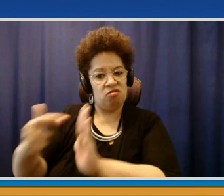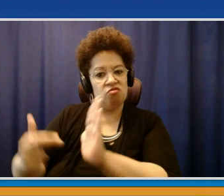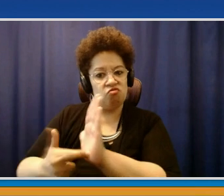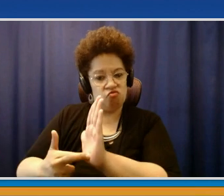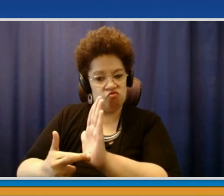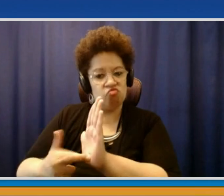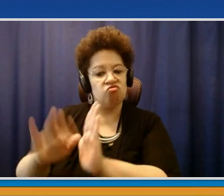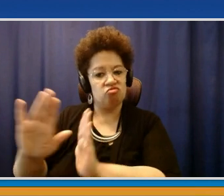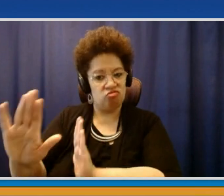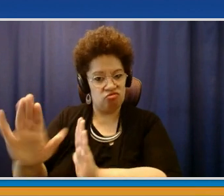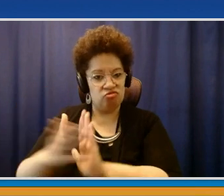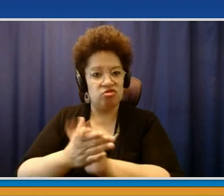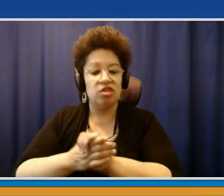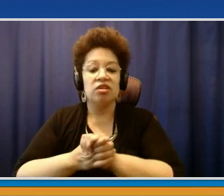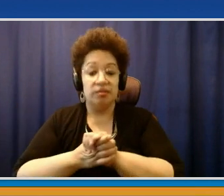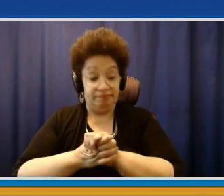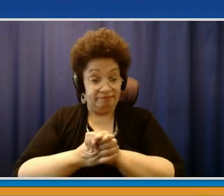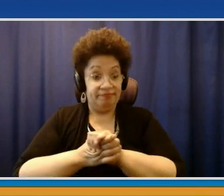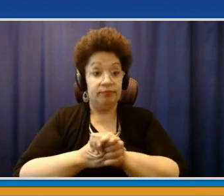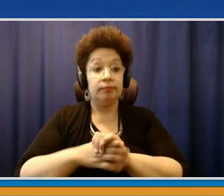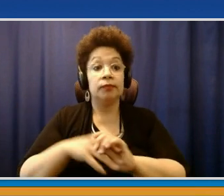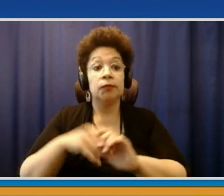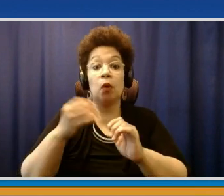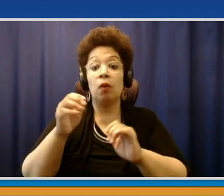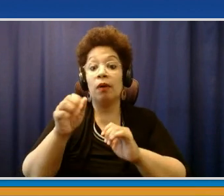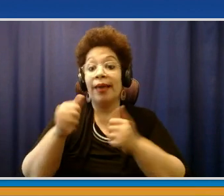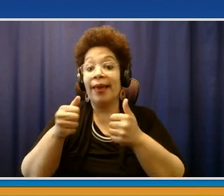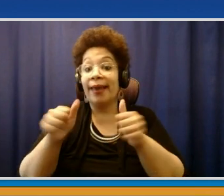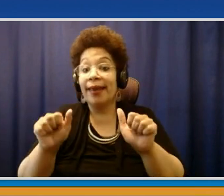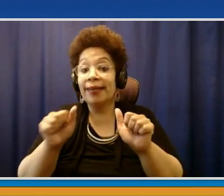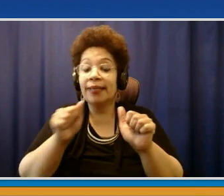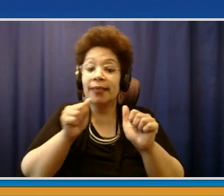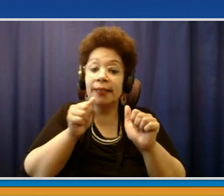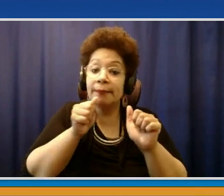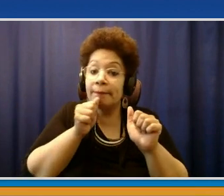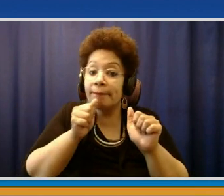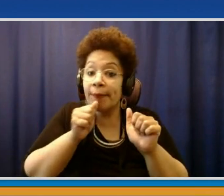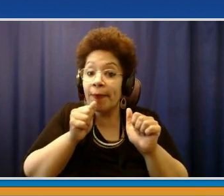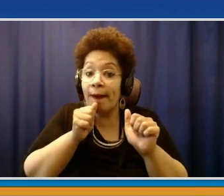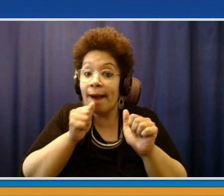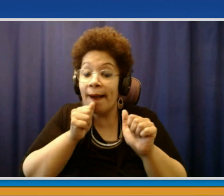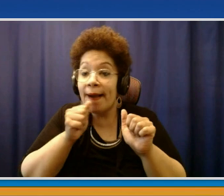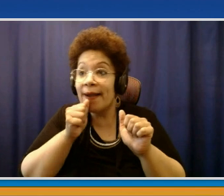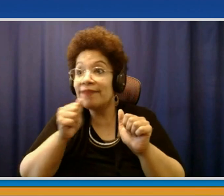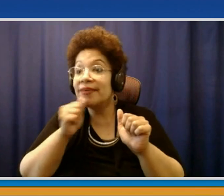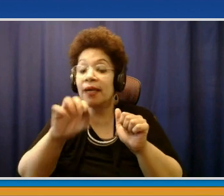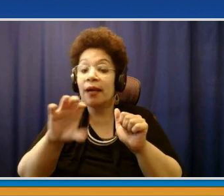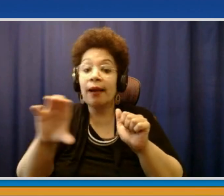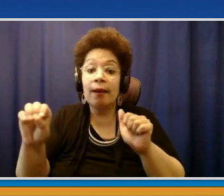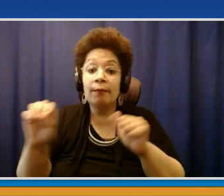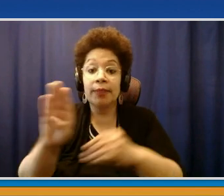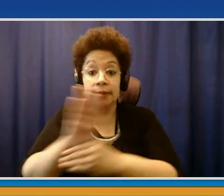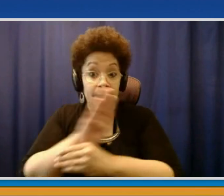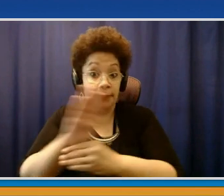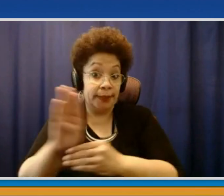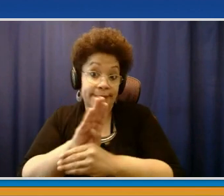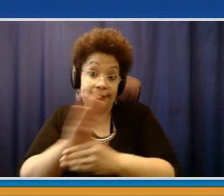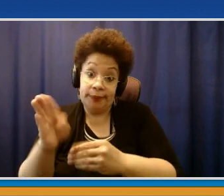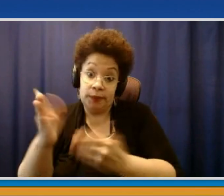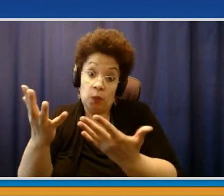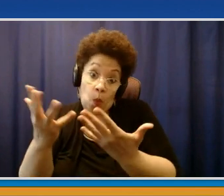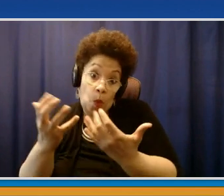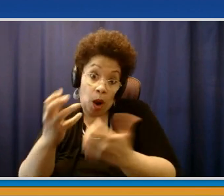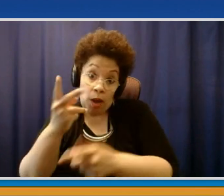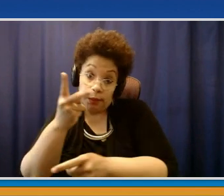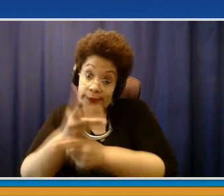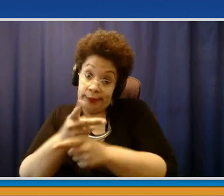next 48 hours. So a private entity, a business may determine that a mask is necessary for you to walk into their establishment, or they